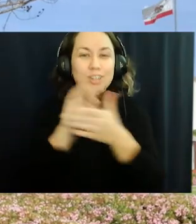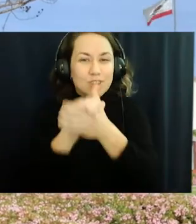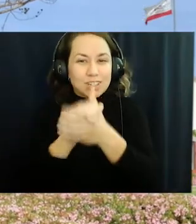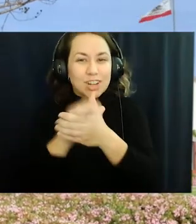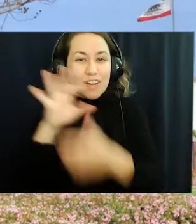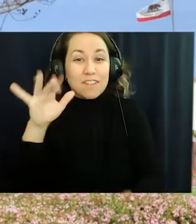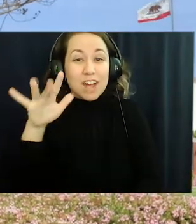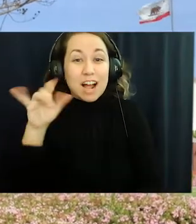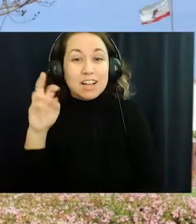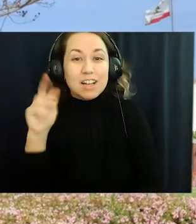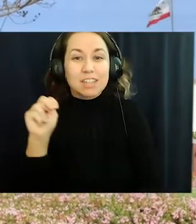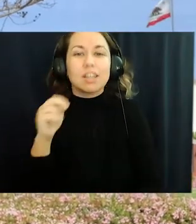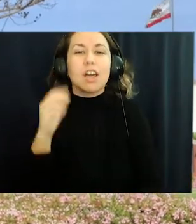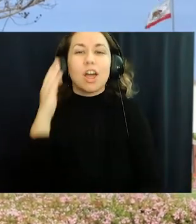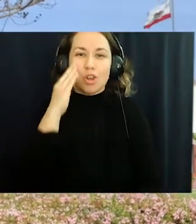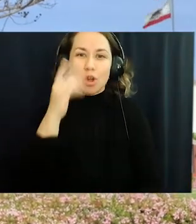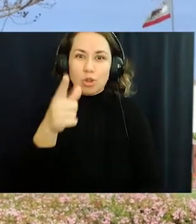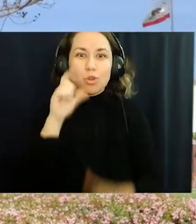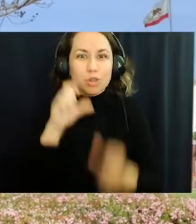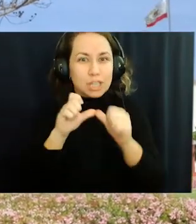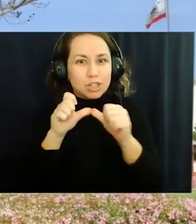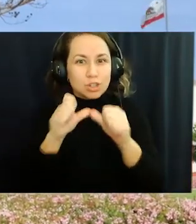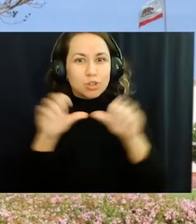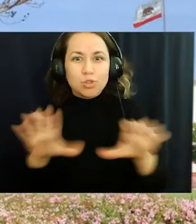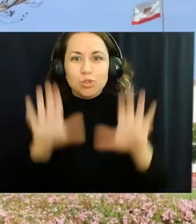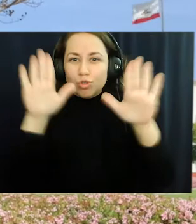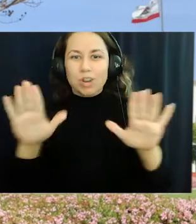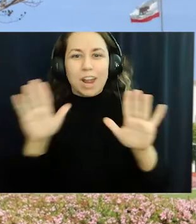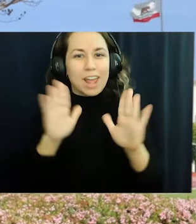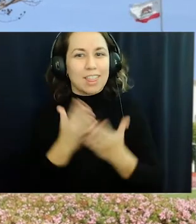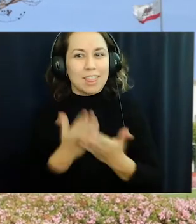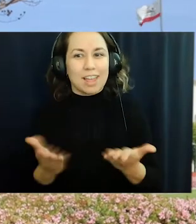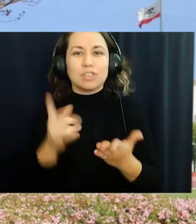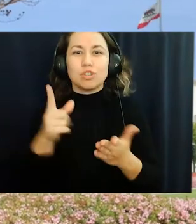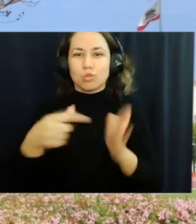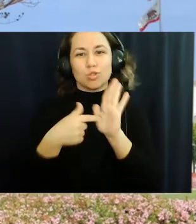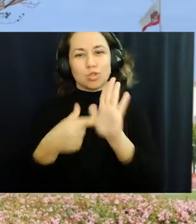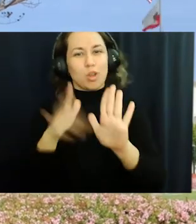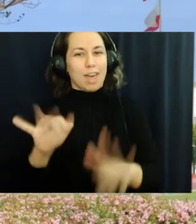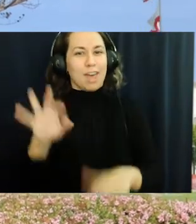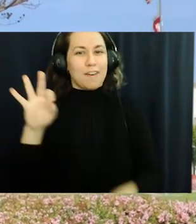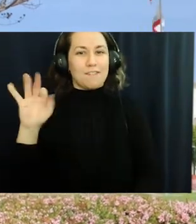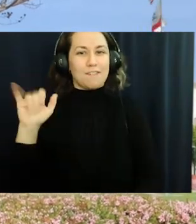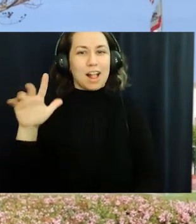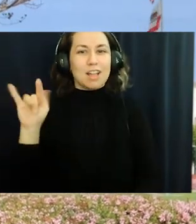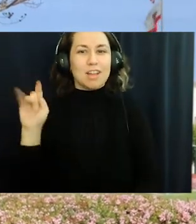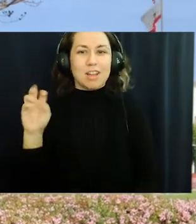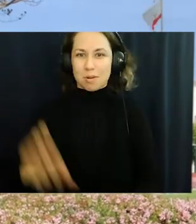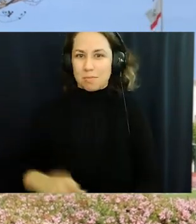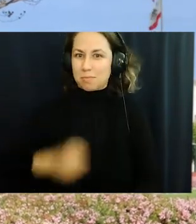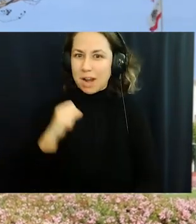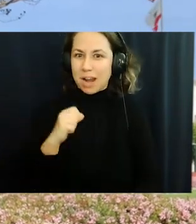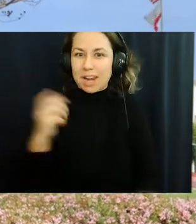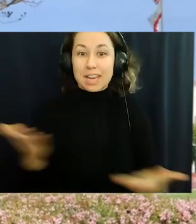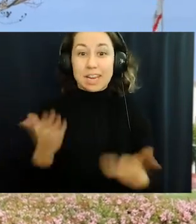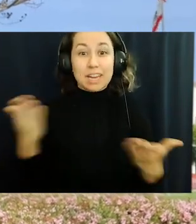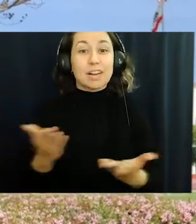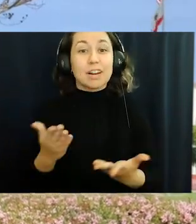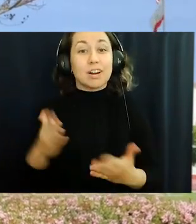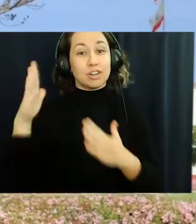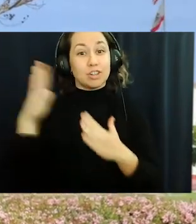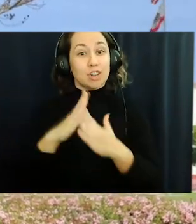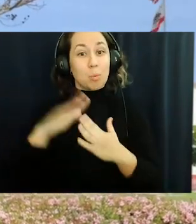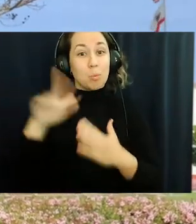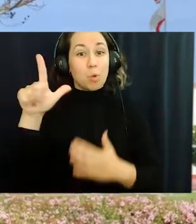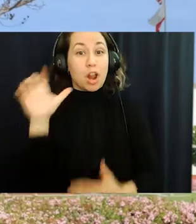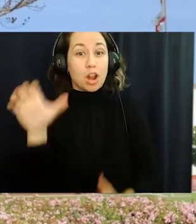Falcons we are all so proud of you and know you will continue to do great things and keep showing that Falcon pride. Here are Valley High